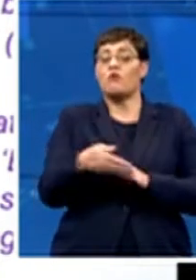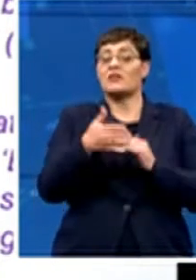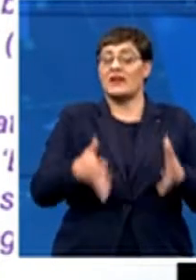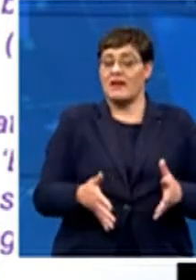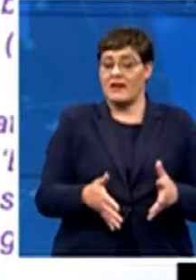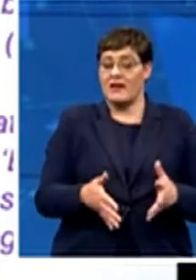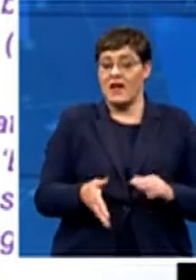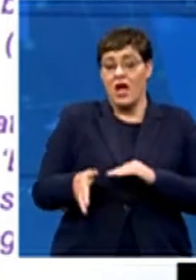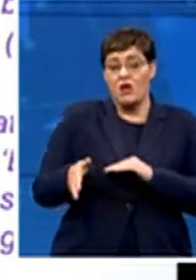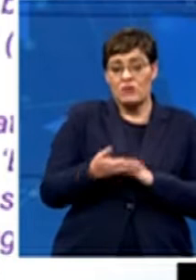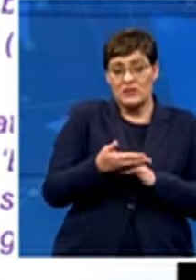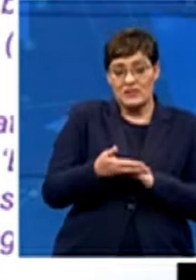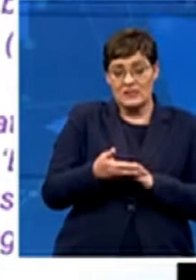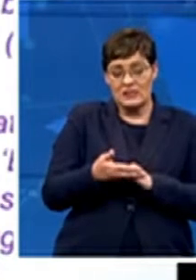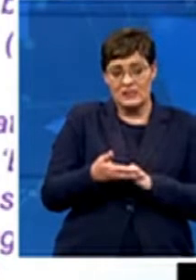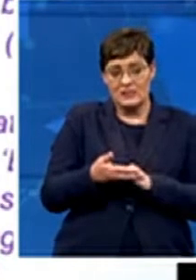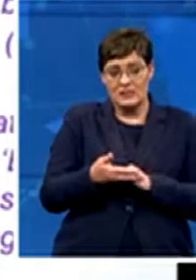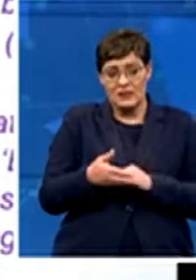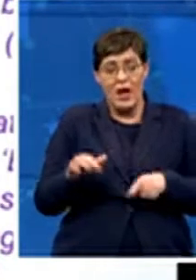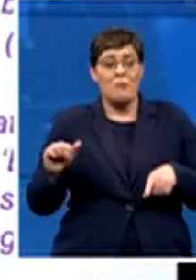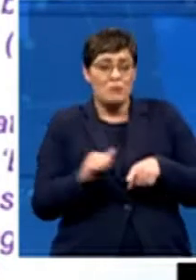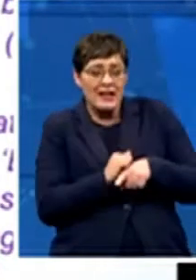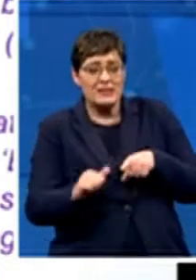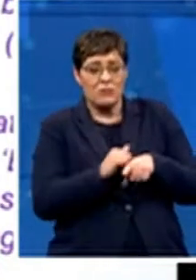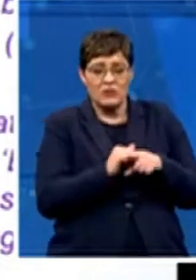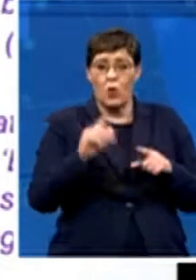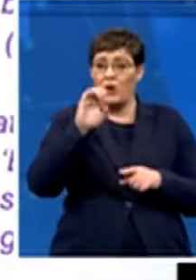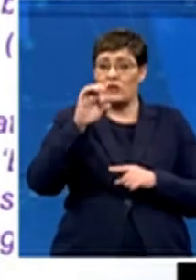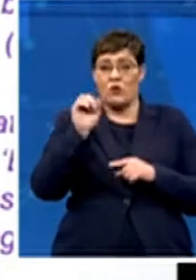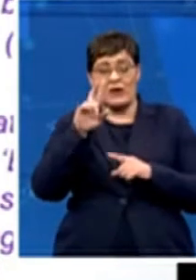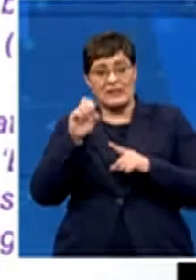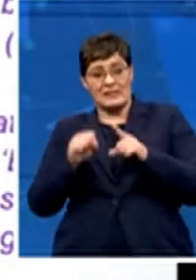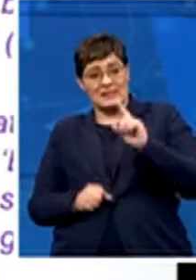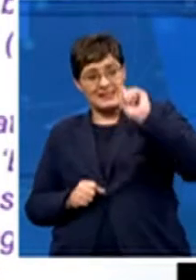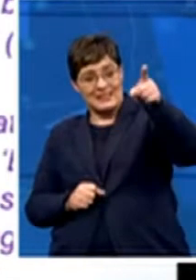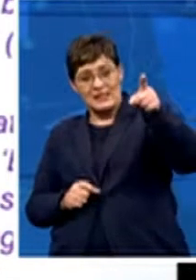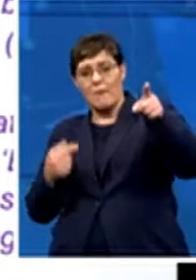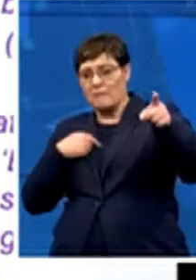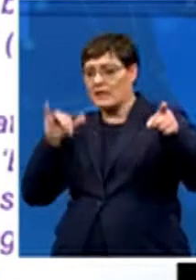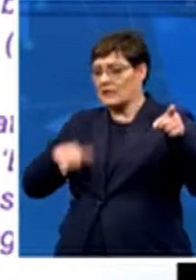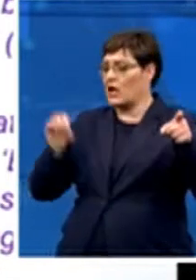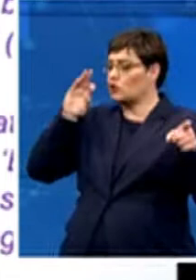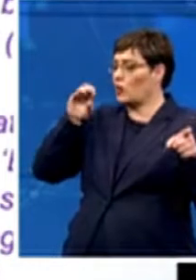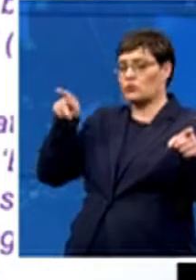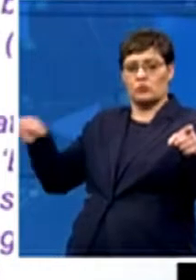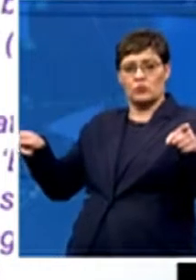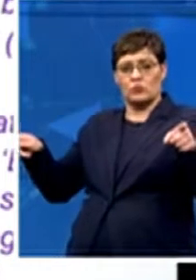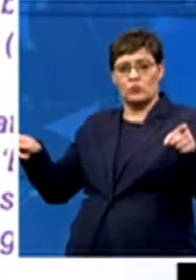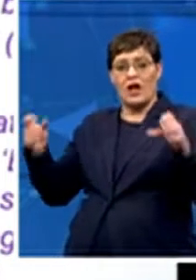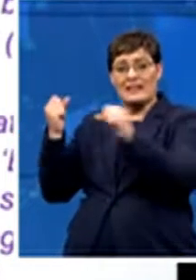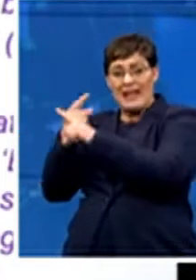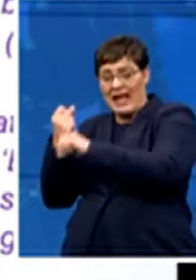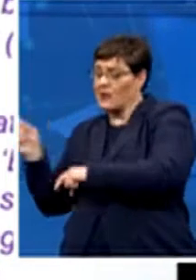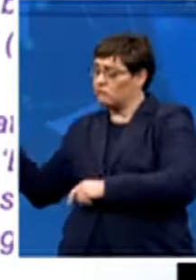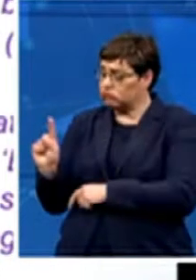practice takes place at Wanderers and you are playing, you live in Soweto, you have to take a lot of transport to get there. takes you a lot of time.